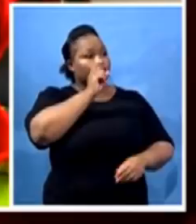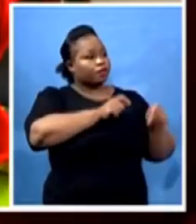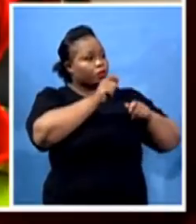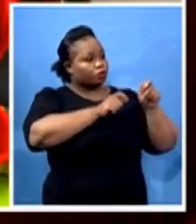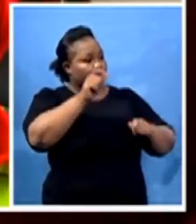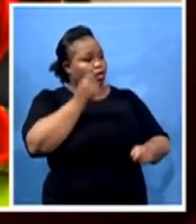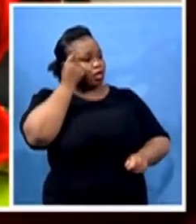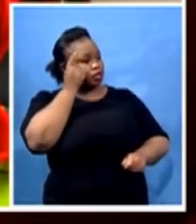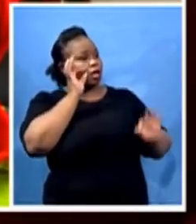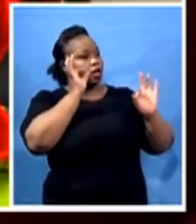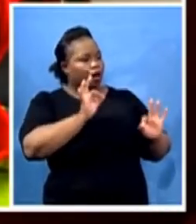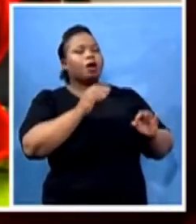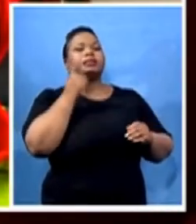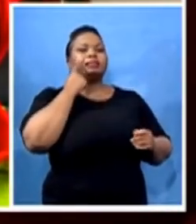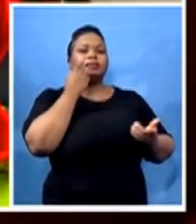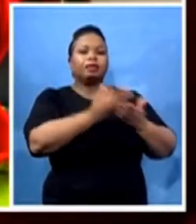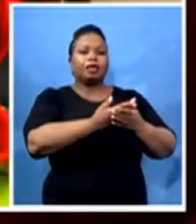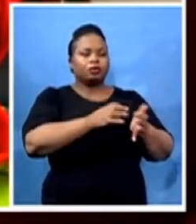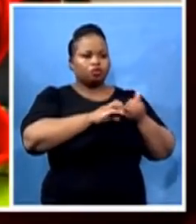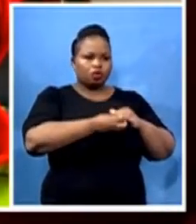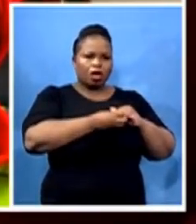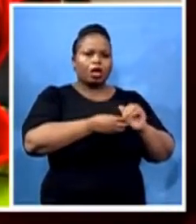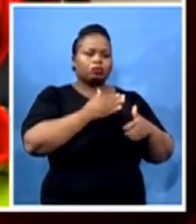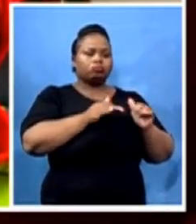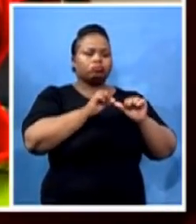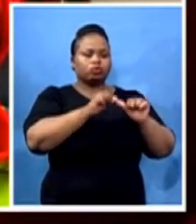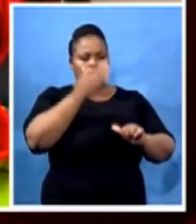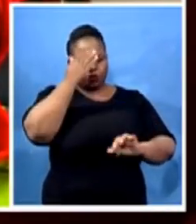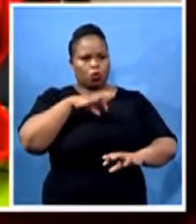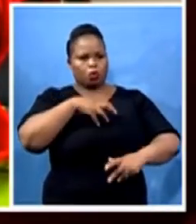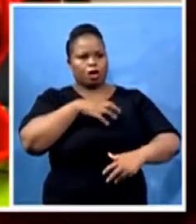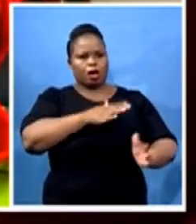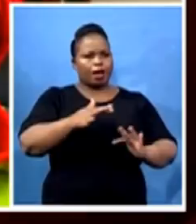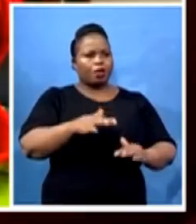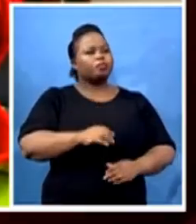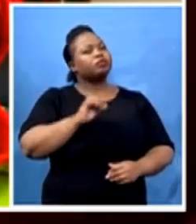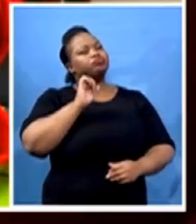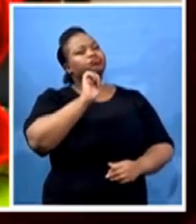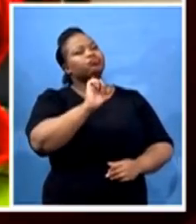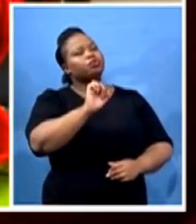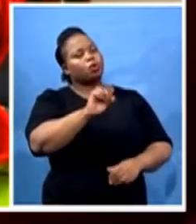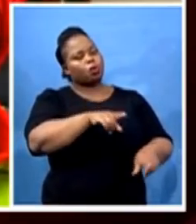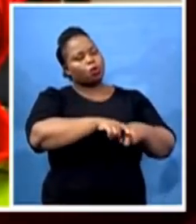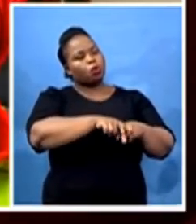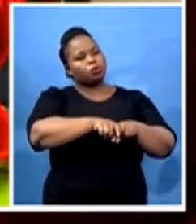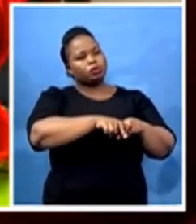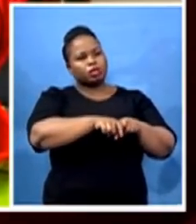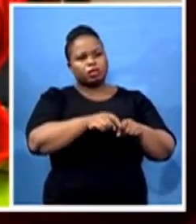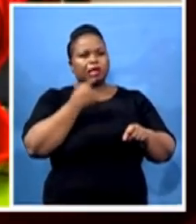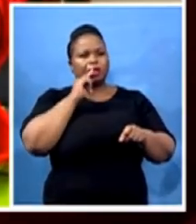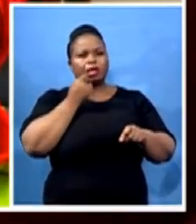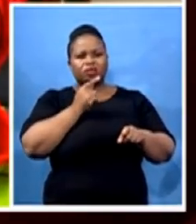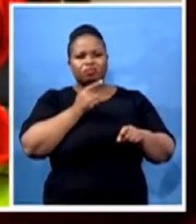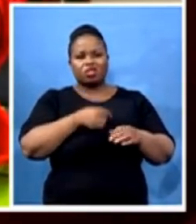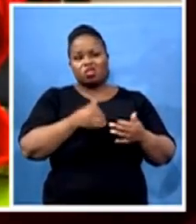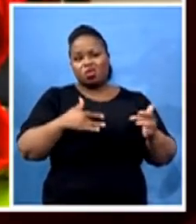terms of moving forward. With regard to your testing, are you concerned with regards to the backlog that you currently